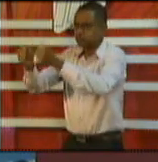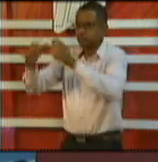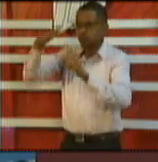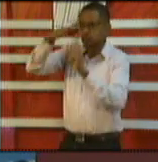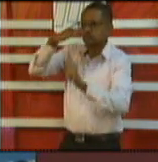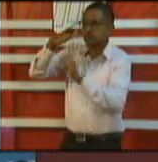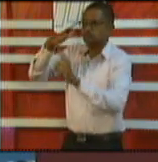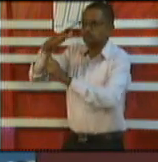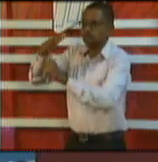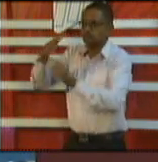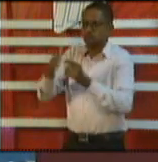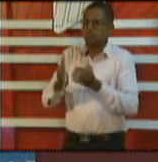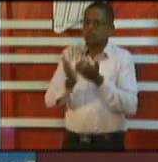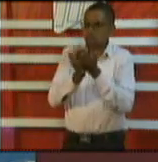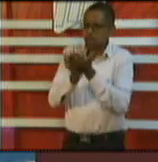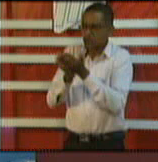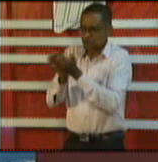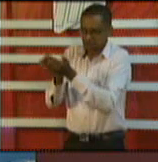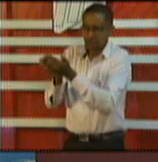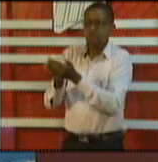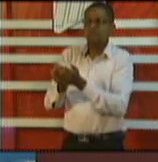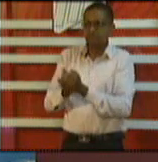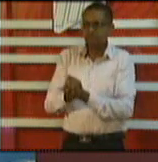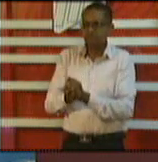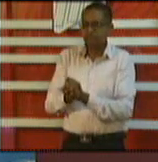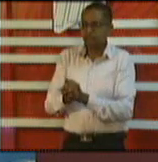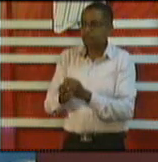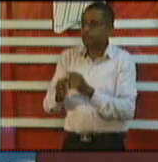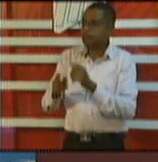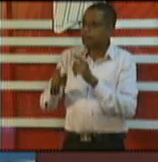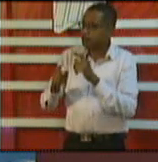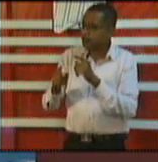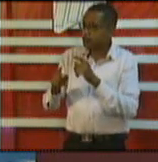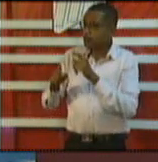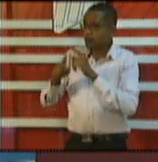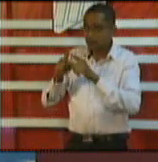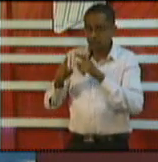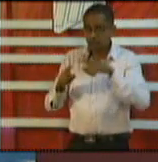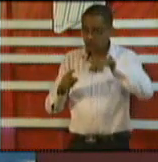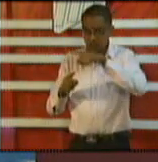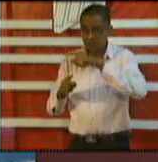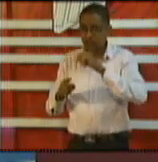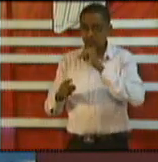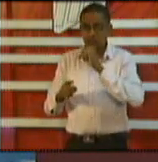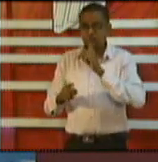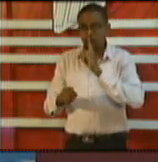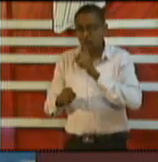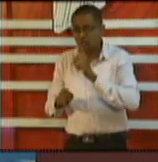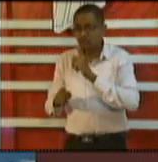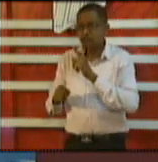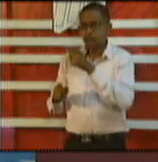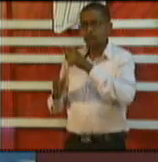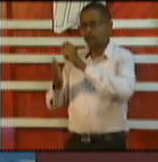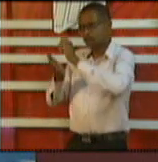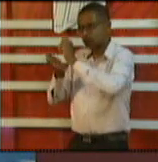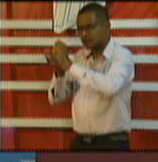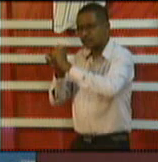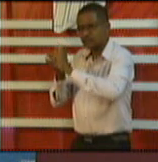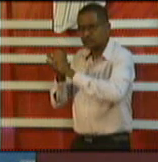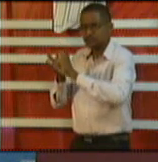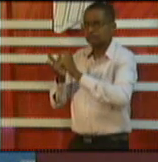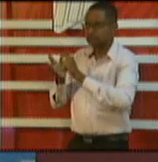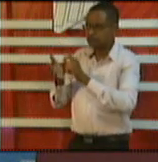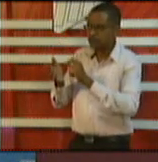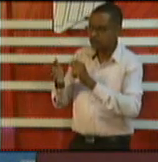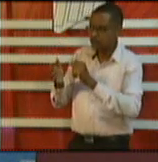gray areas what I suggest is that they write to the office of the chief medical officer for clearance which a number of agencies have done this